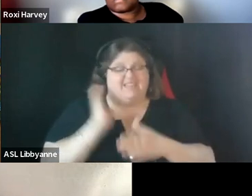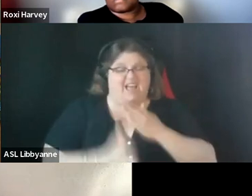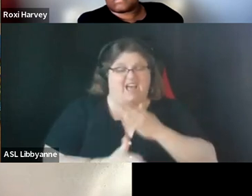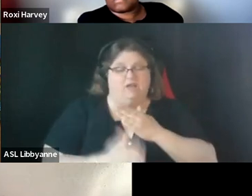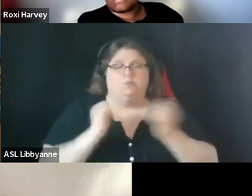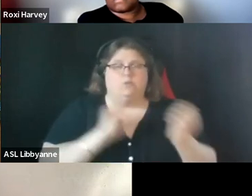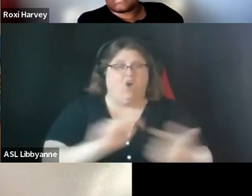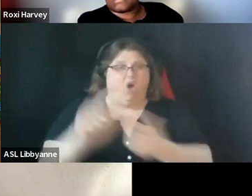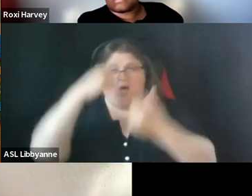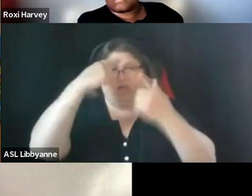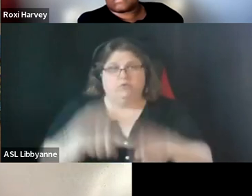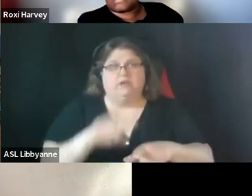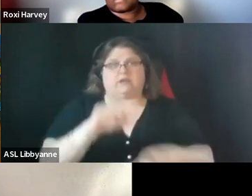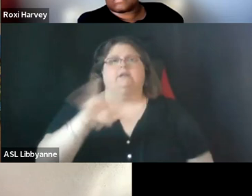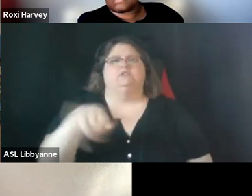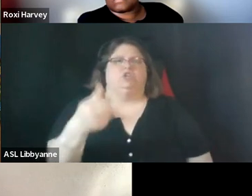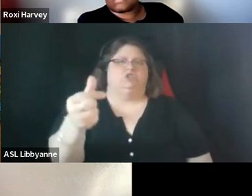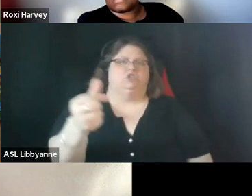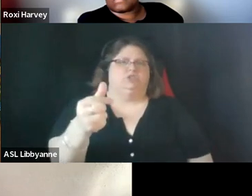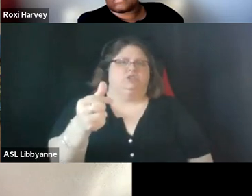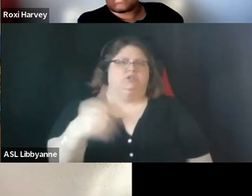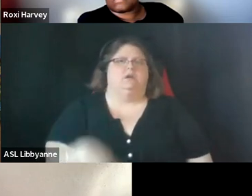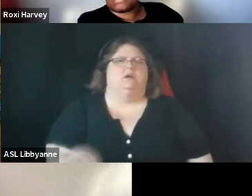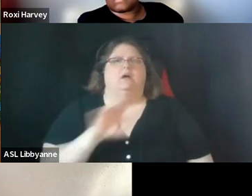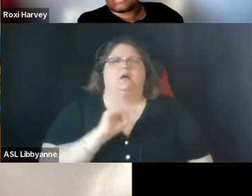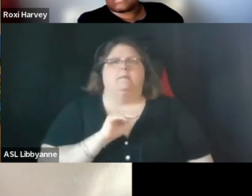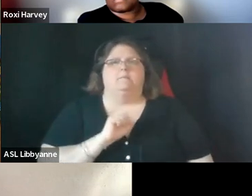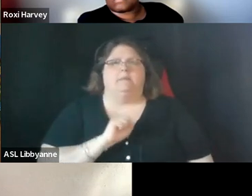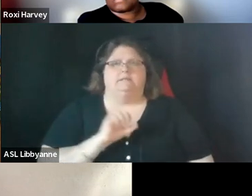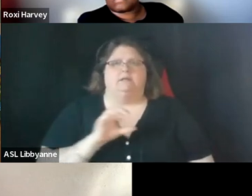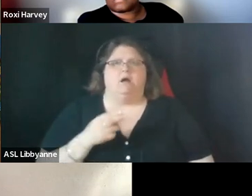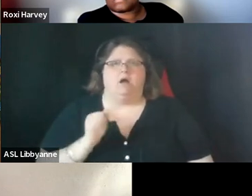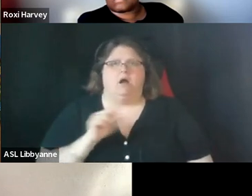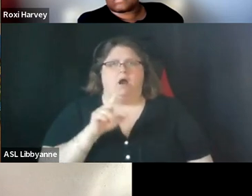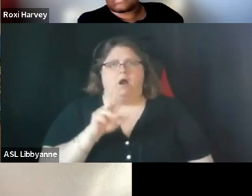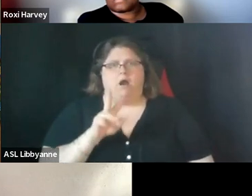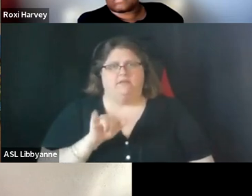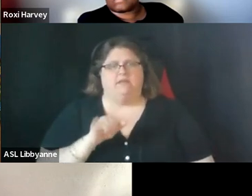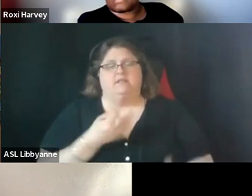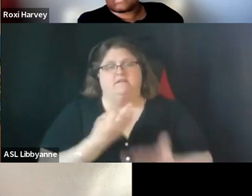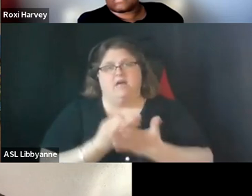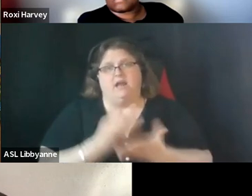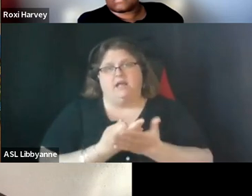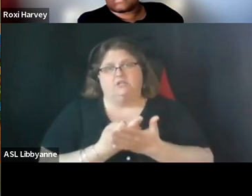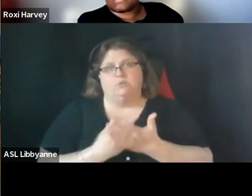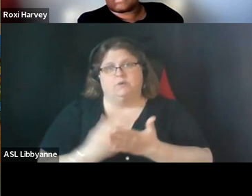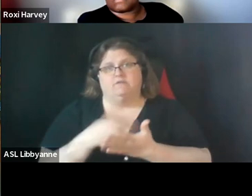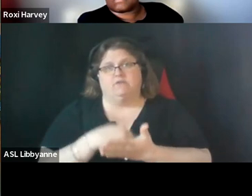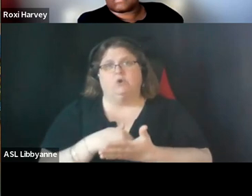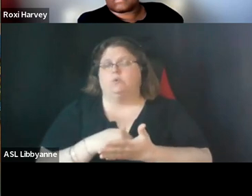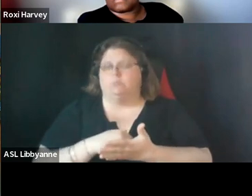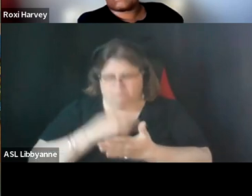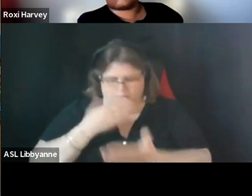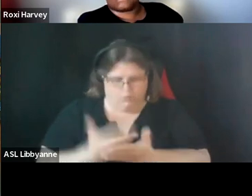jg and in answer to miss harvey's question the financial proposal which we then reviewed validated the